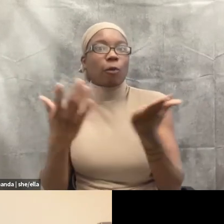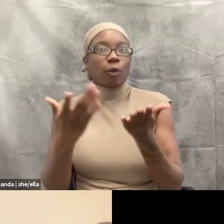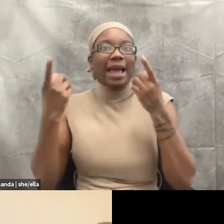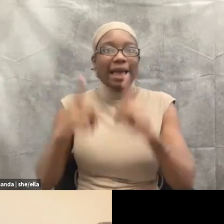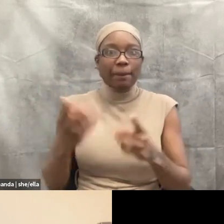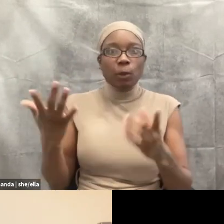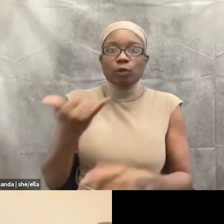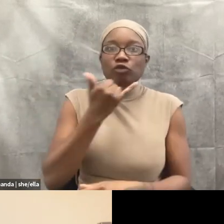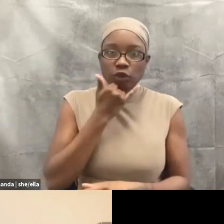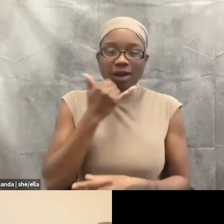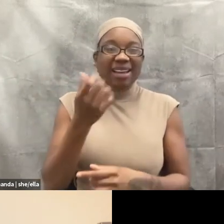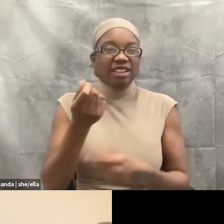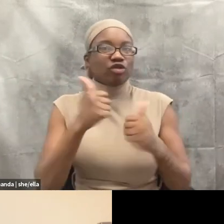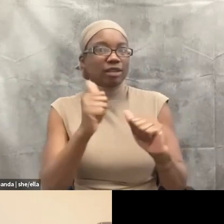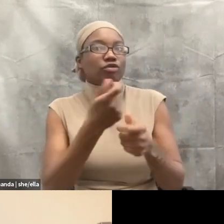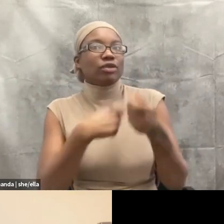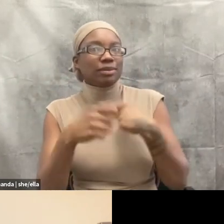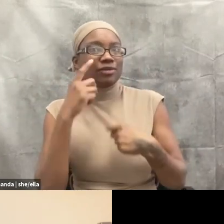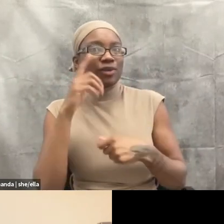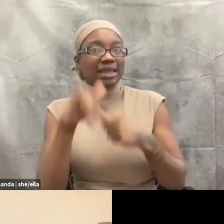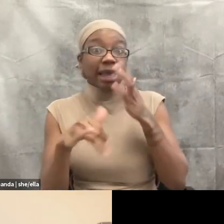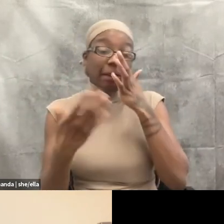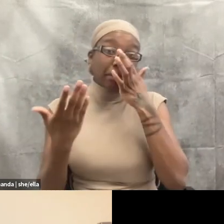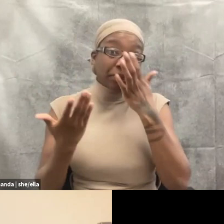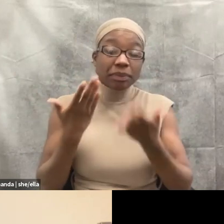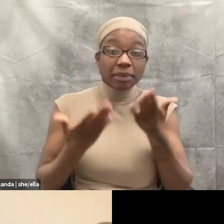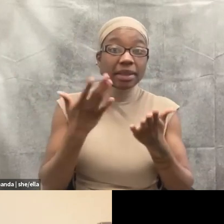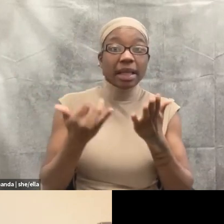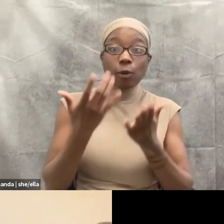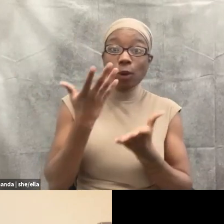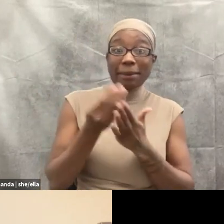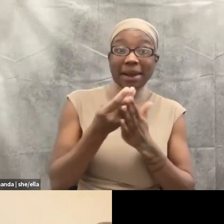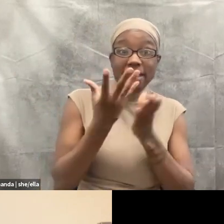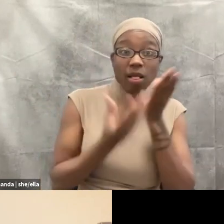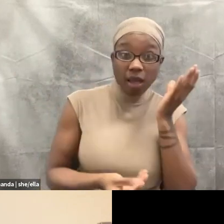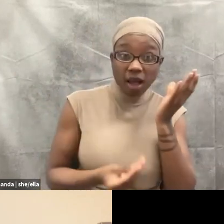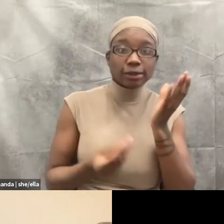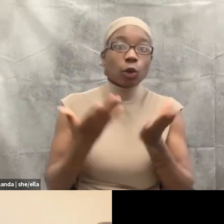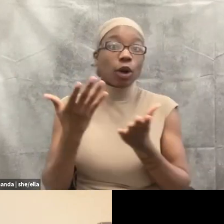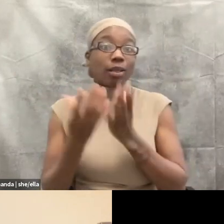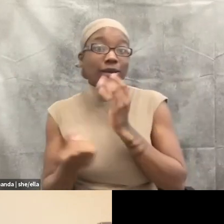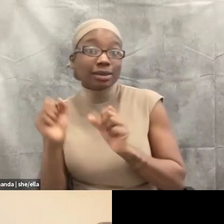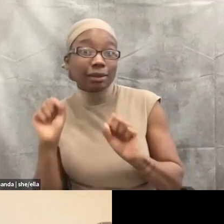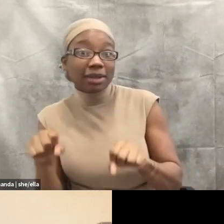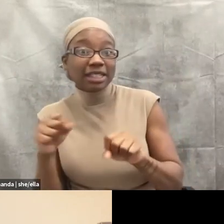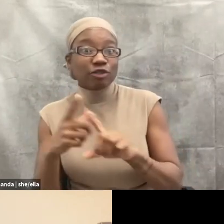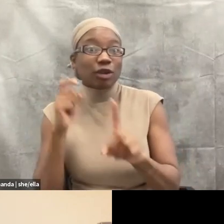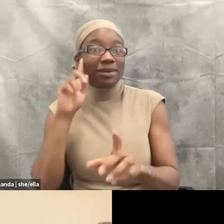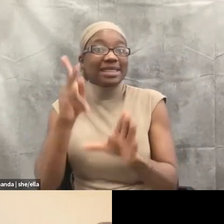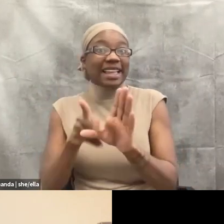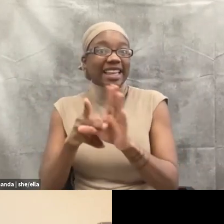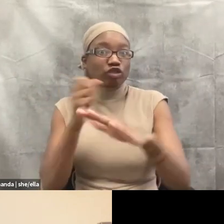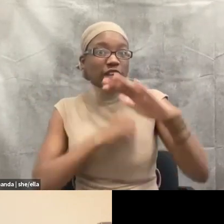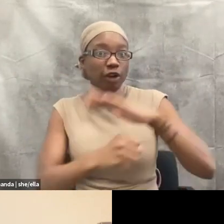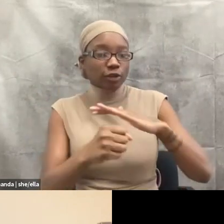empiricism, um, because that has sort of driven our, uh, thinking about suicide, but we don't actually